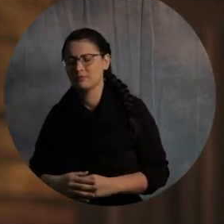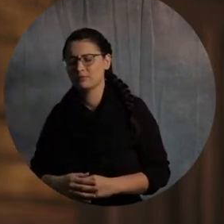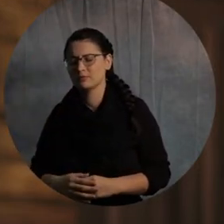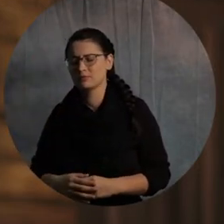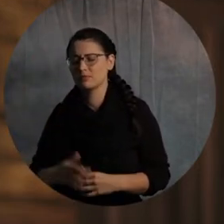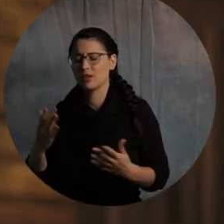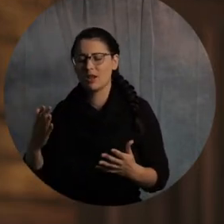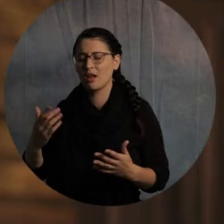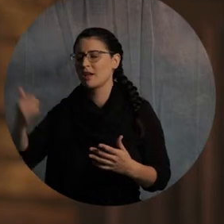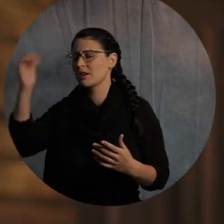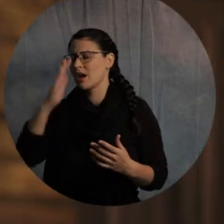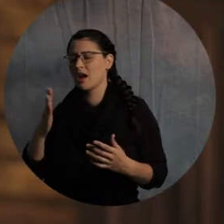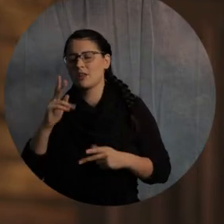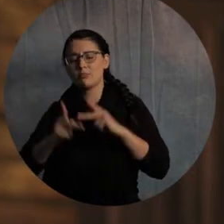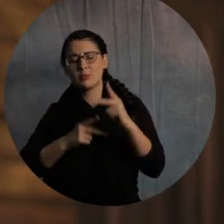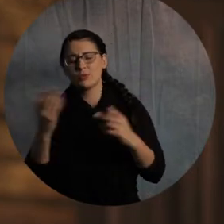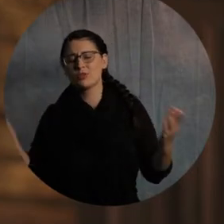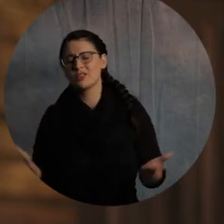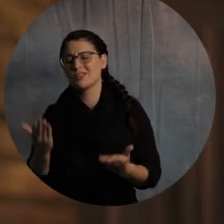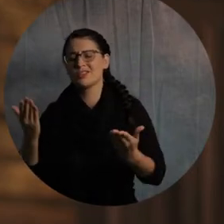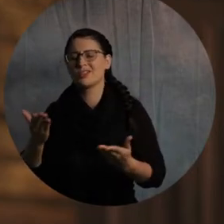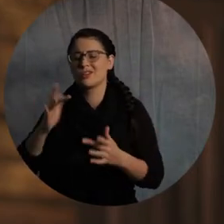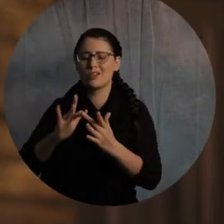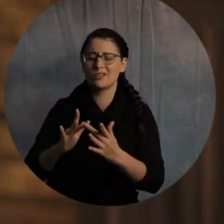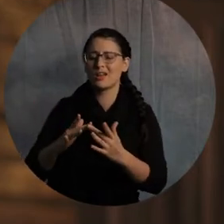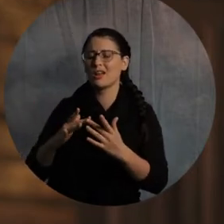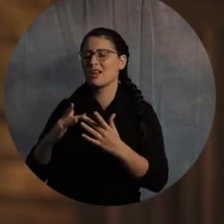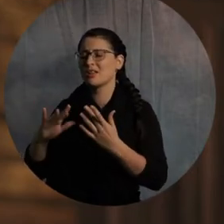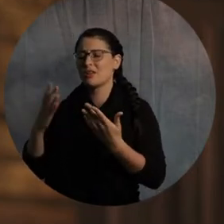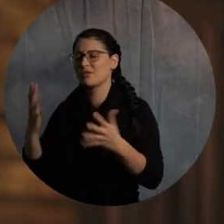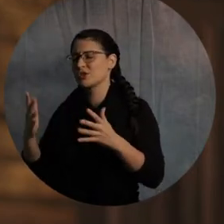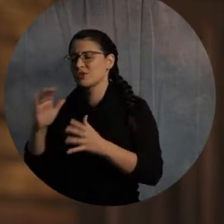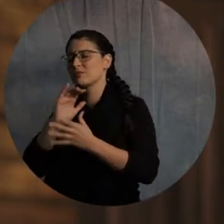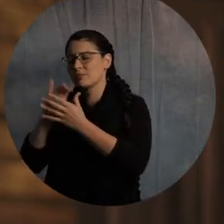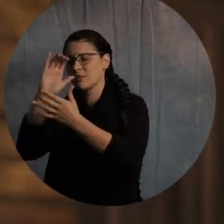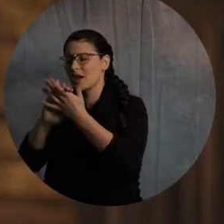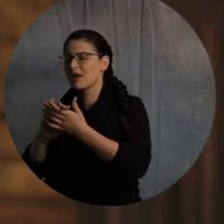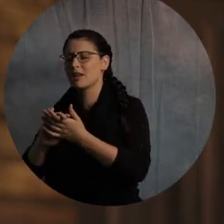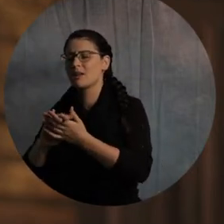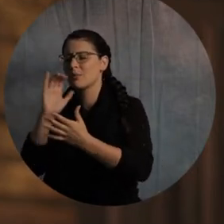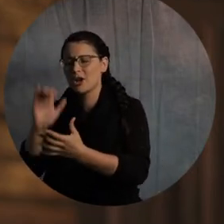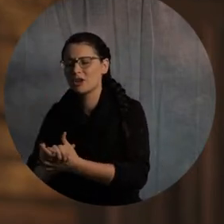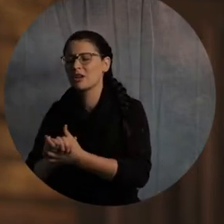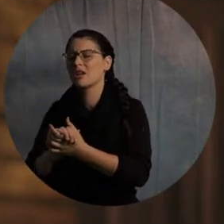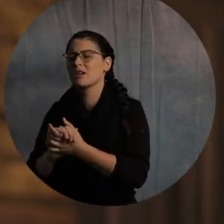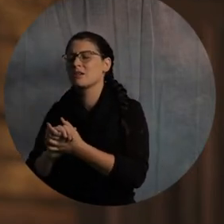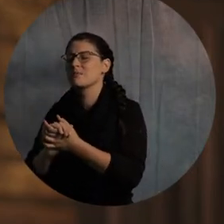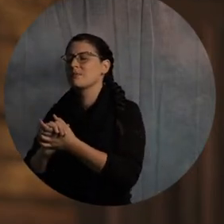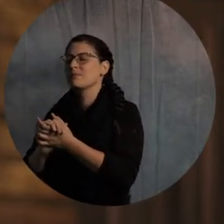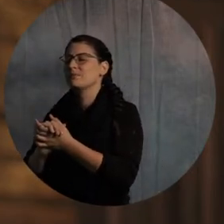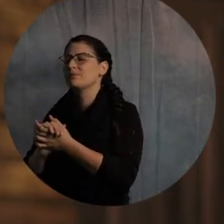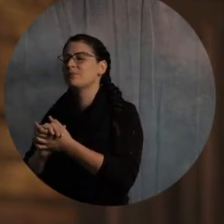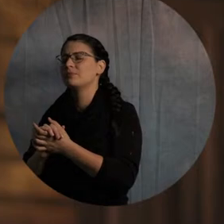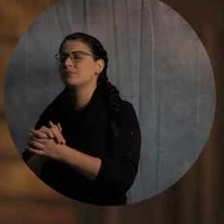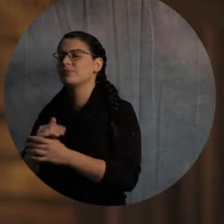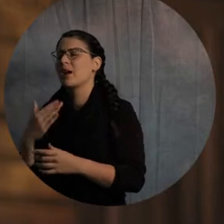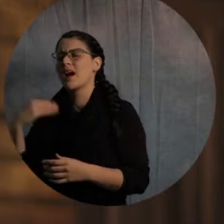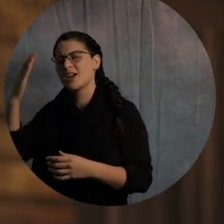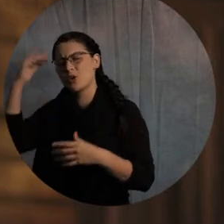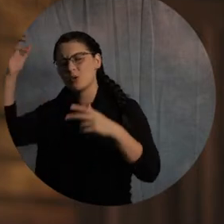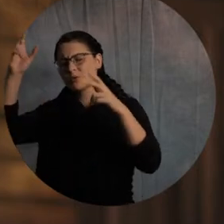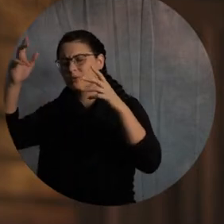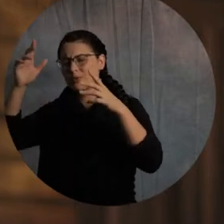those of us that are married, Lord, just... Satan is coming to steal, kill, and destroy the joy of living as one in marriage.